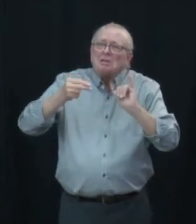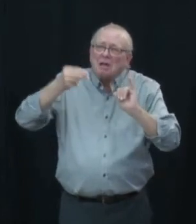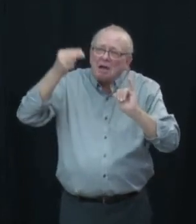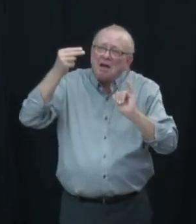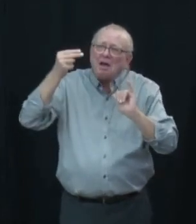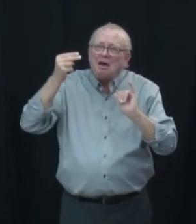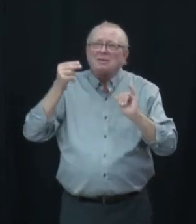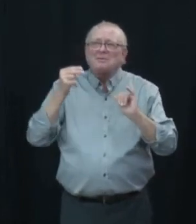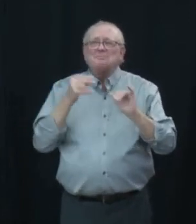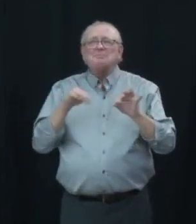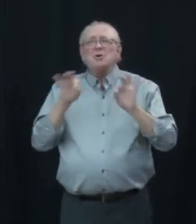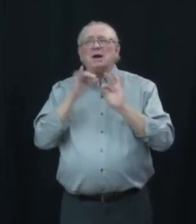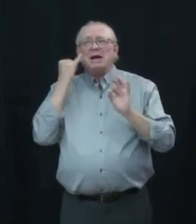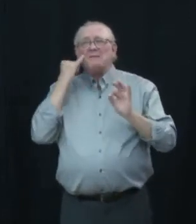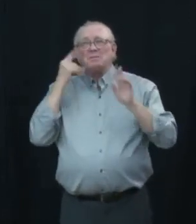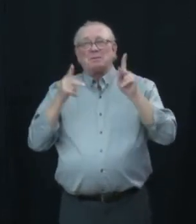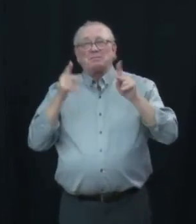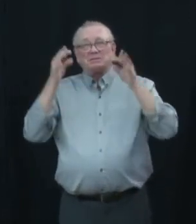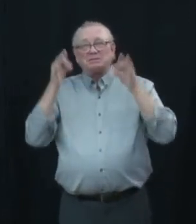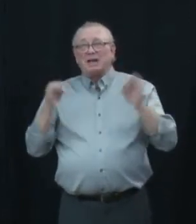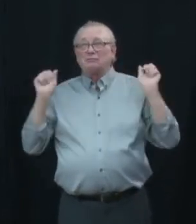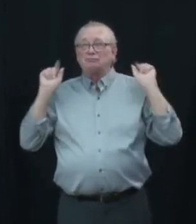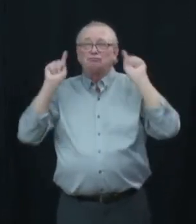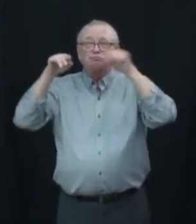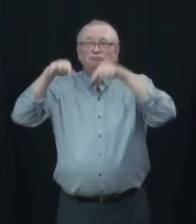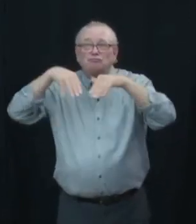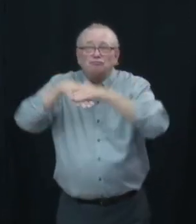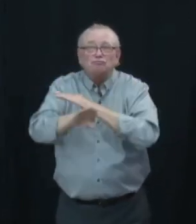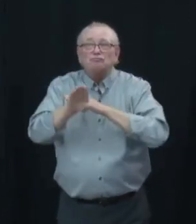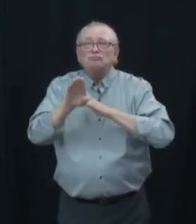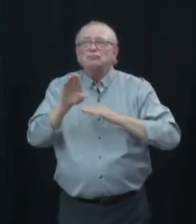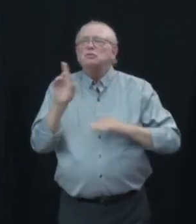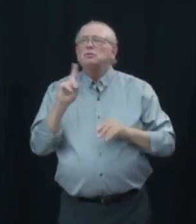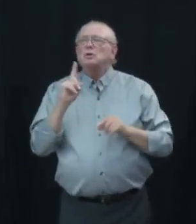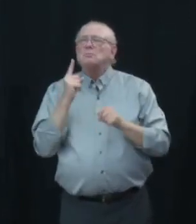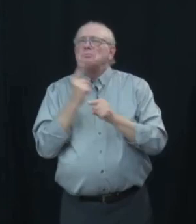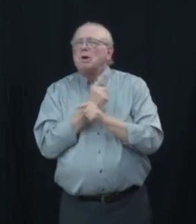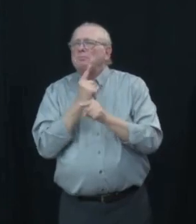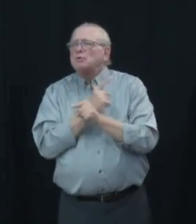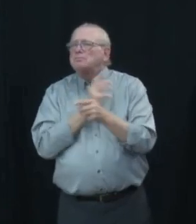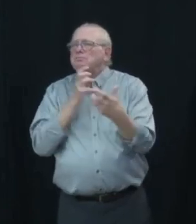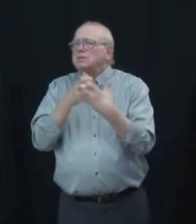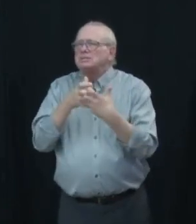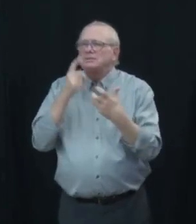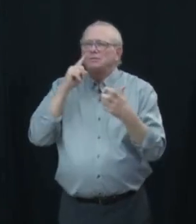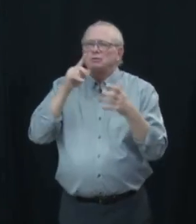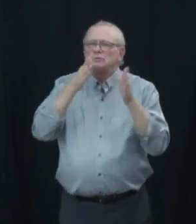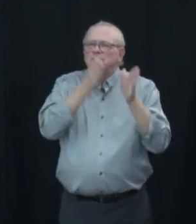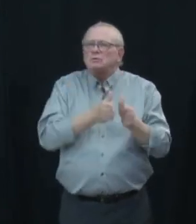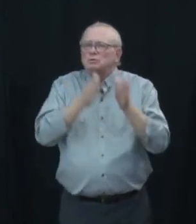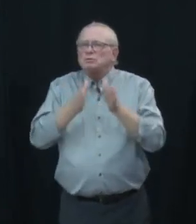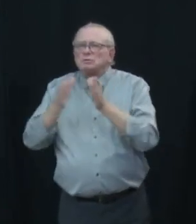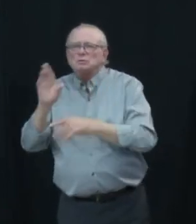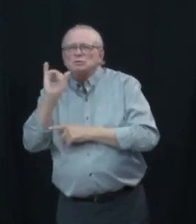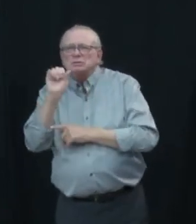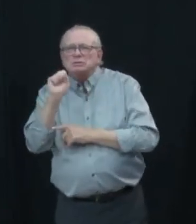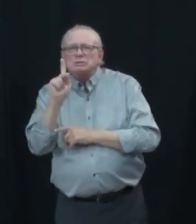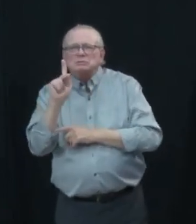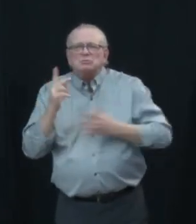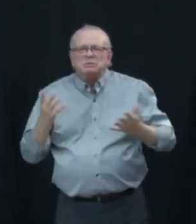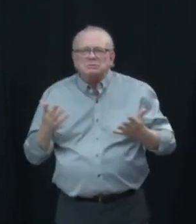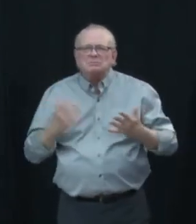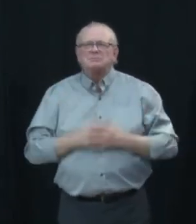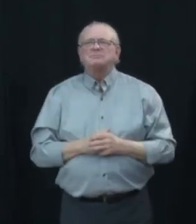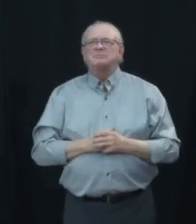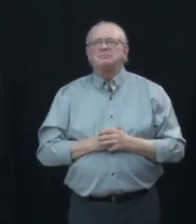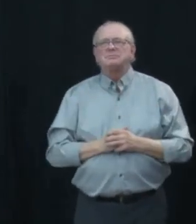attending to consider what precautions would be appropriate for them for their risk factors and you know